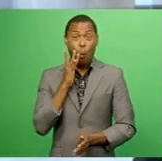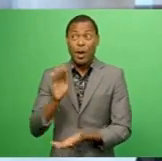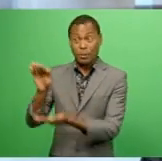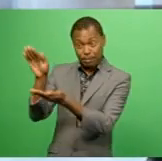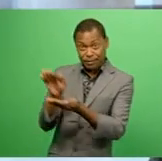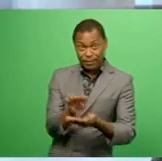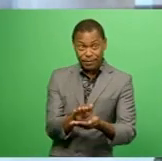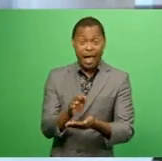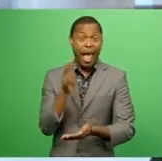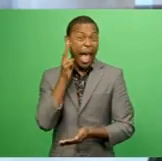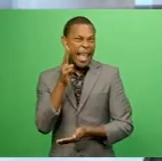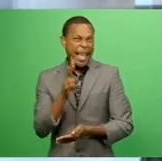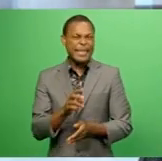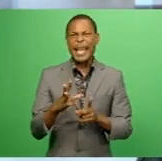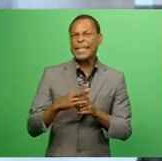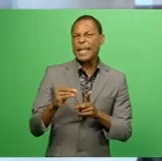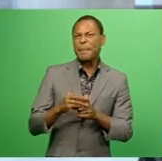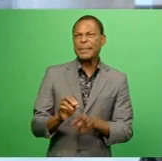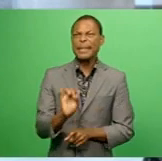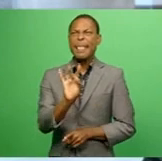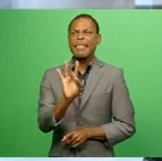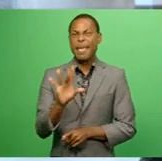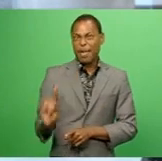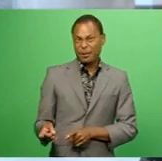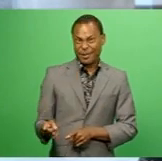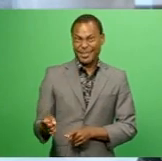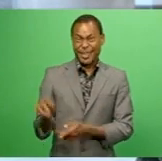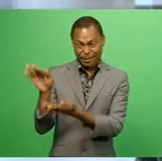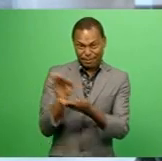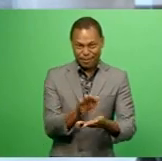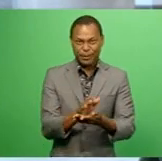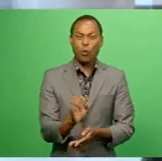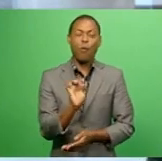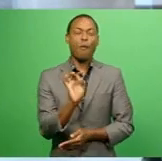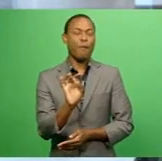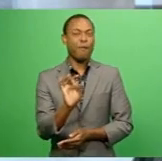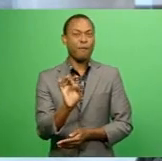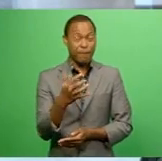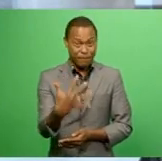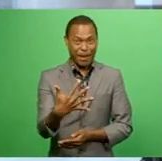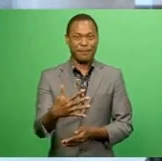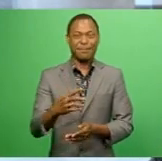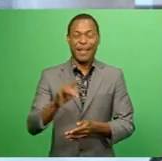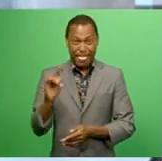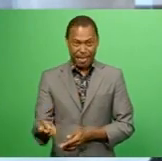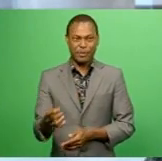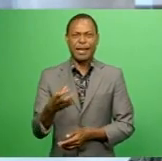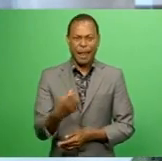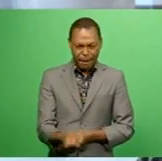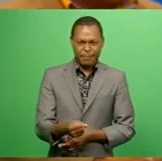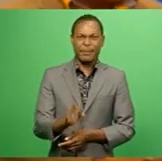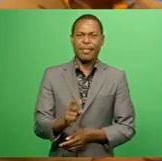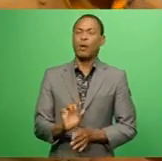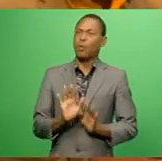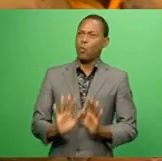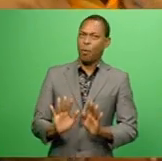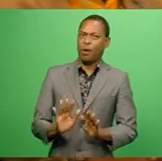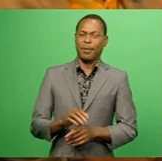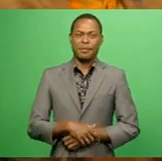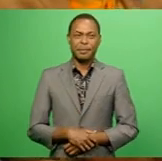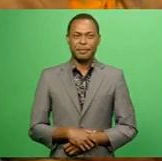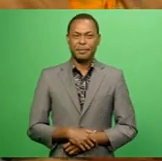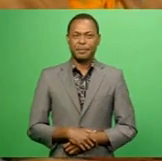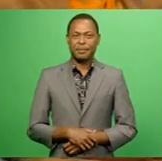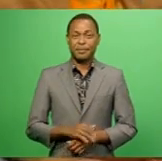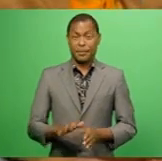So for example, you get another 10,000 doses, then 5,000 will receive the vaccine, the other 5,000 doses will wait for them eight to 10 weeks' time. The acting